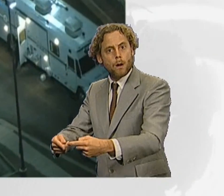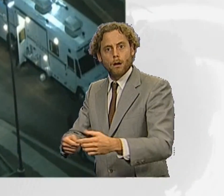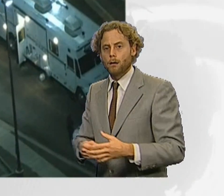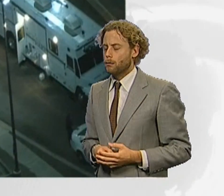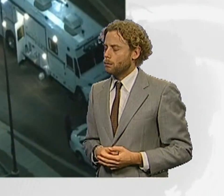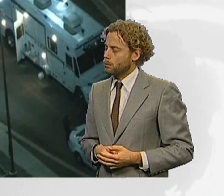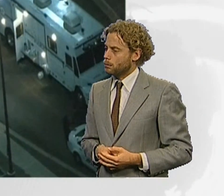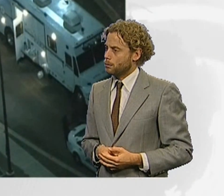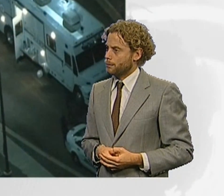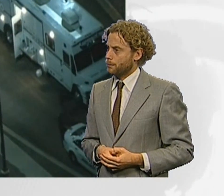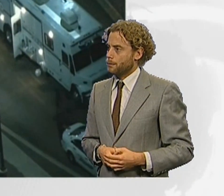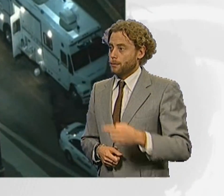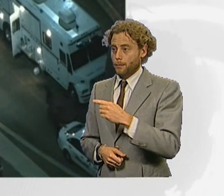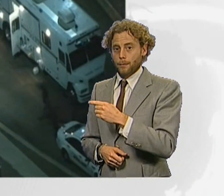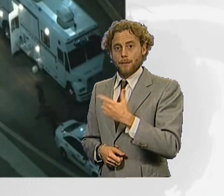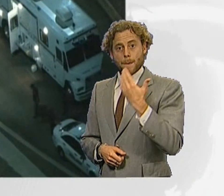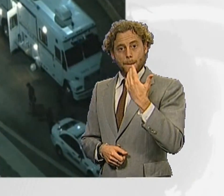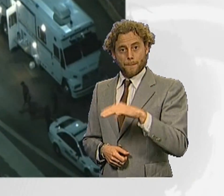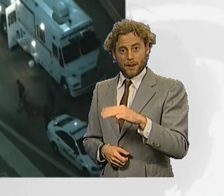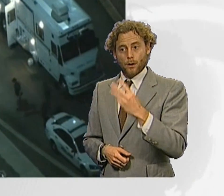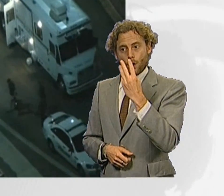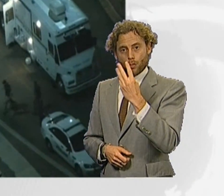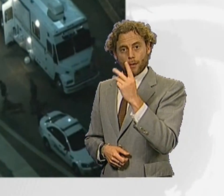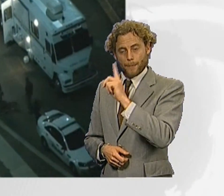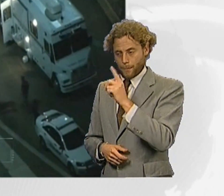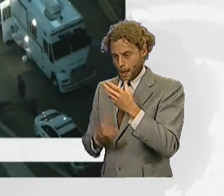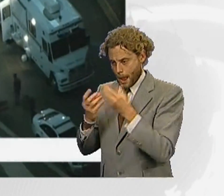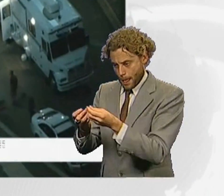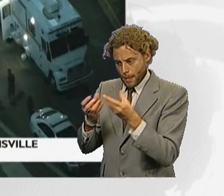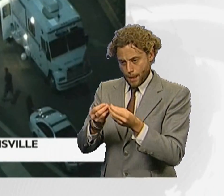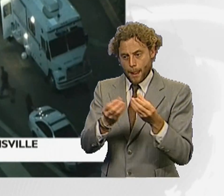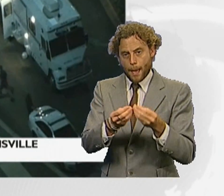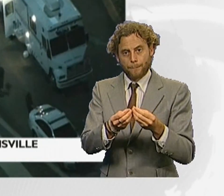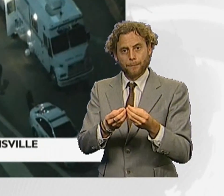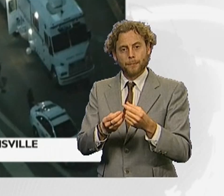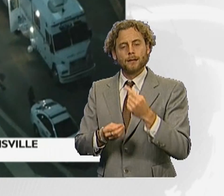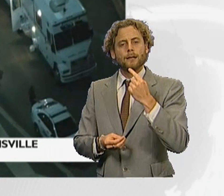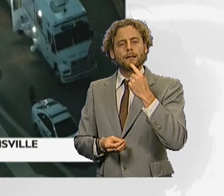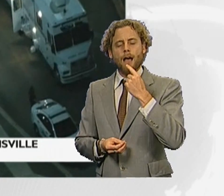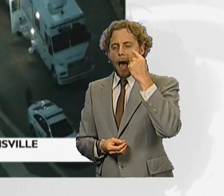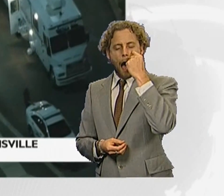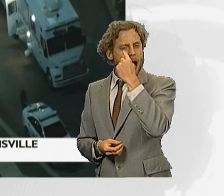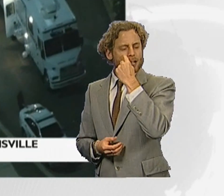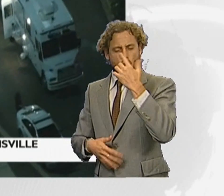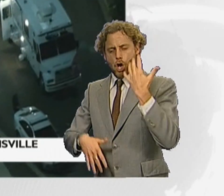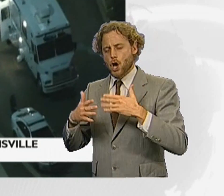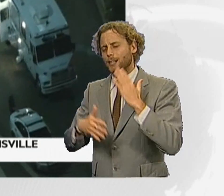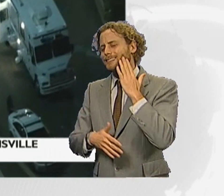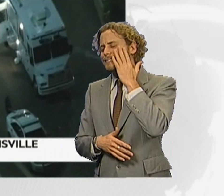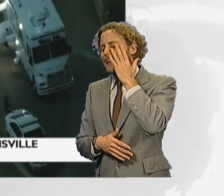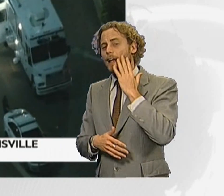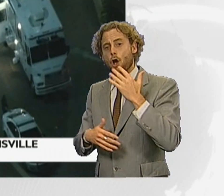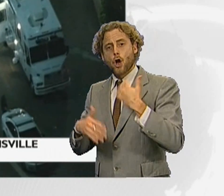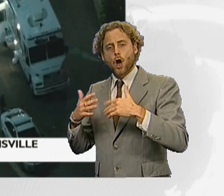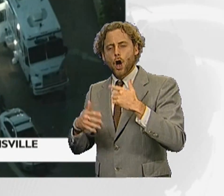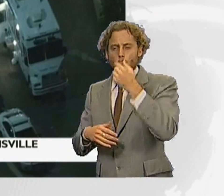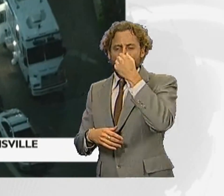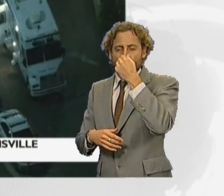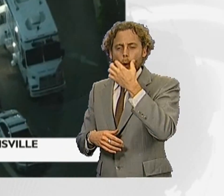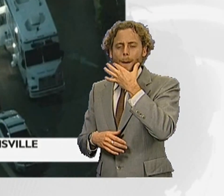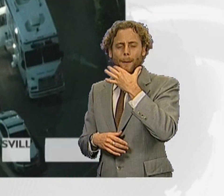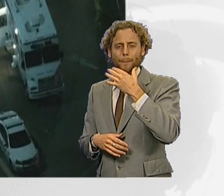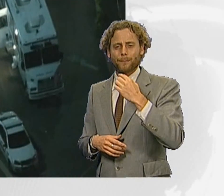We've seen three different patients in our nurse department with complaints of burning of their eyes and skin, mouth and nose.